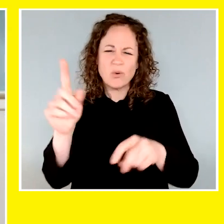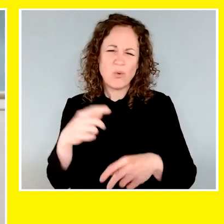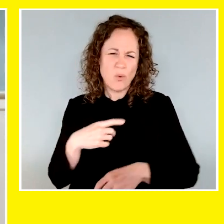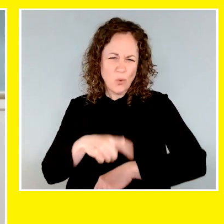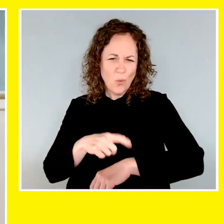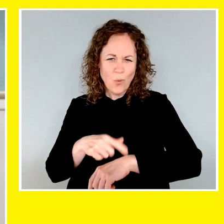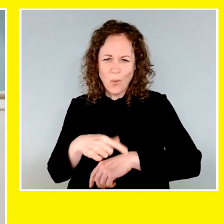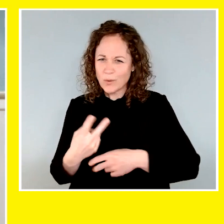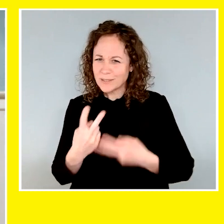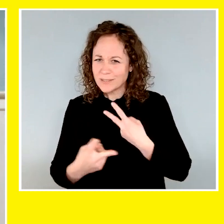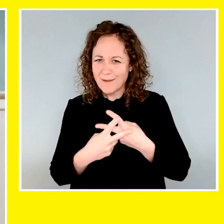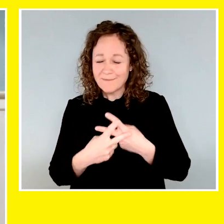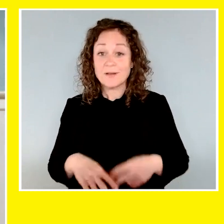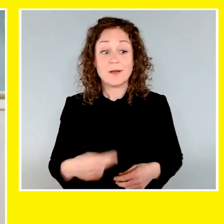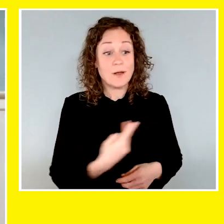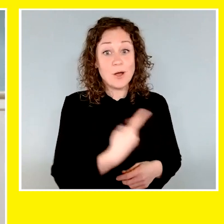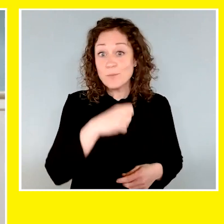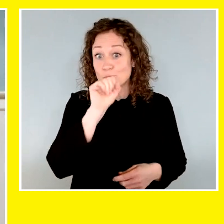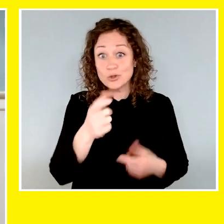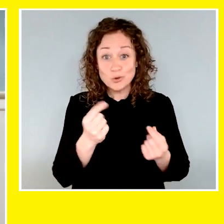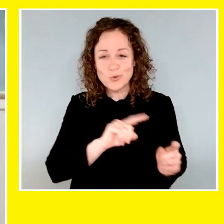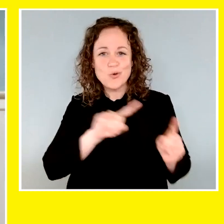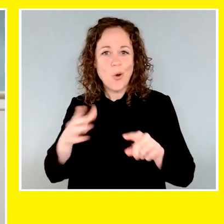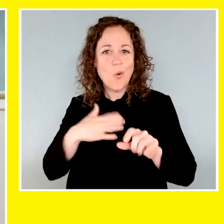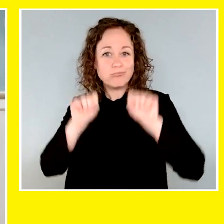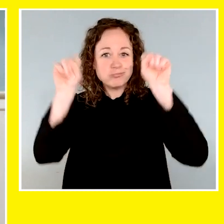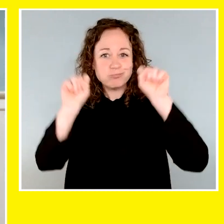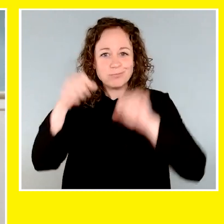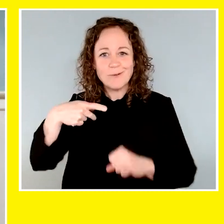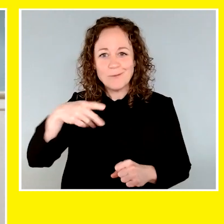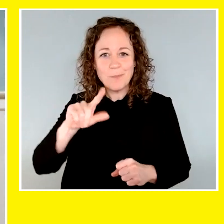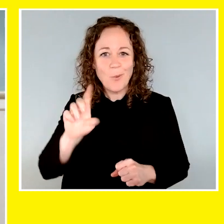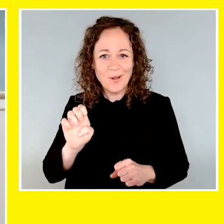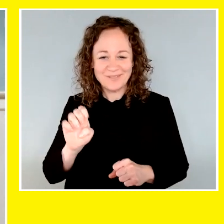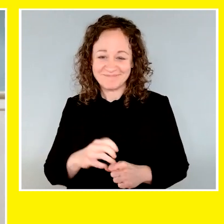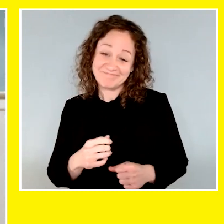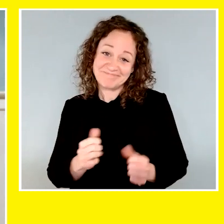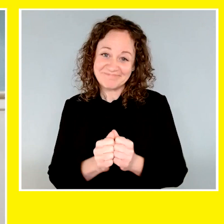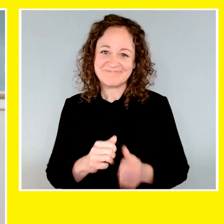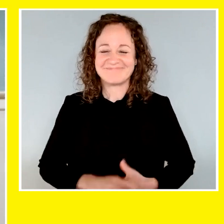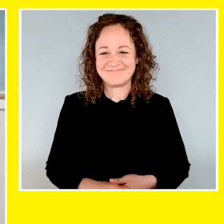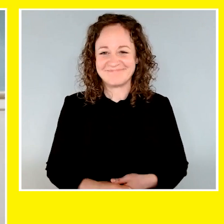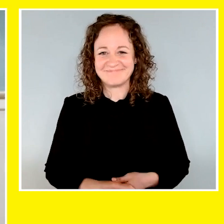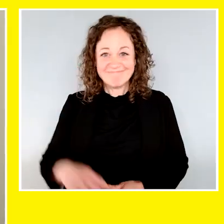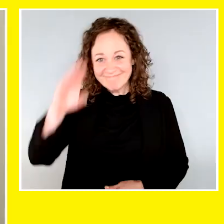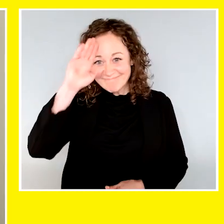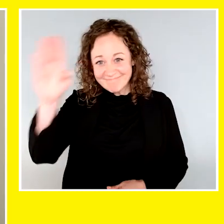way easier, which saves me a lot of time. One of our favorite things to do together is to go to my pole fitness studio.